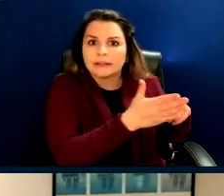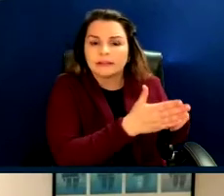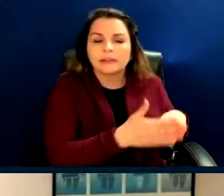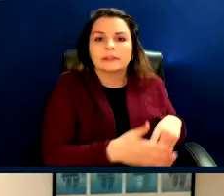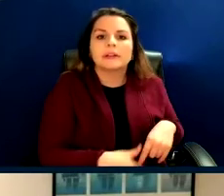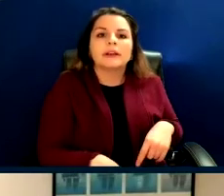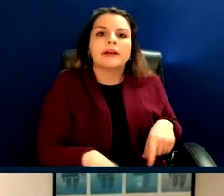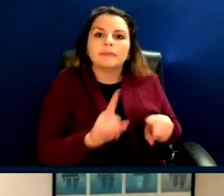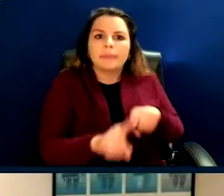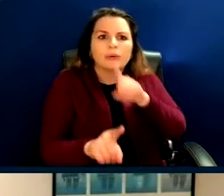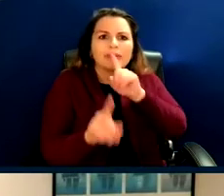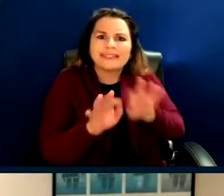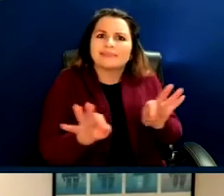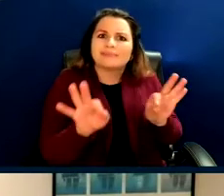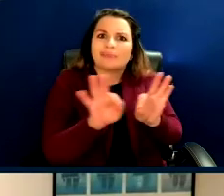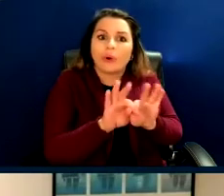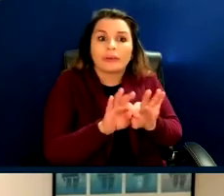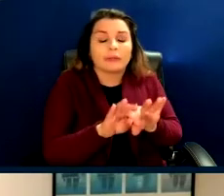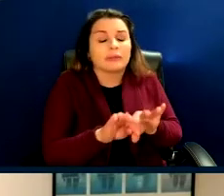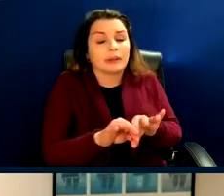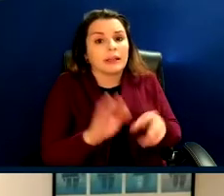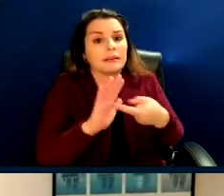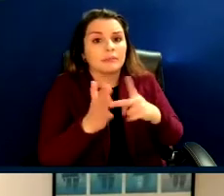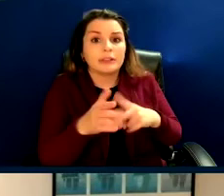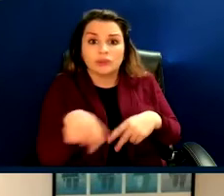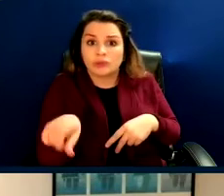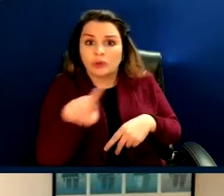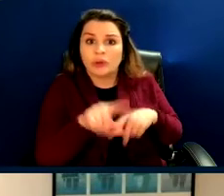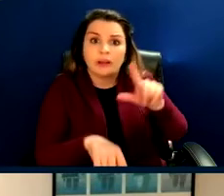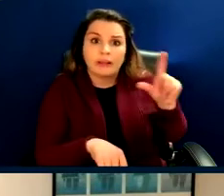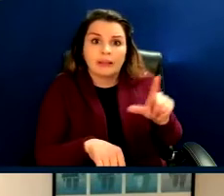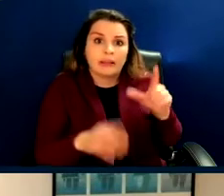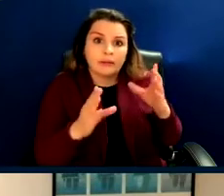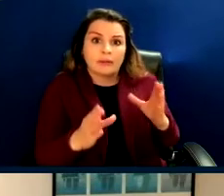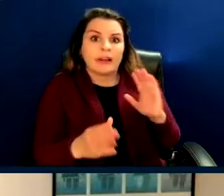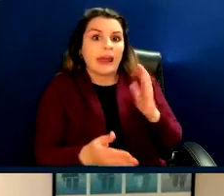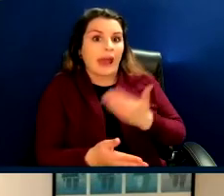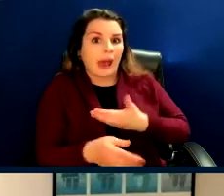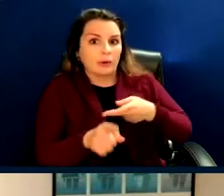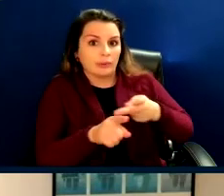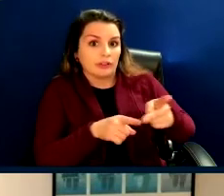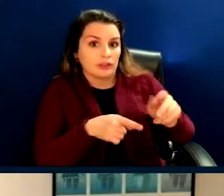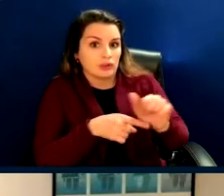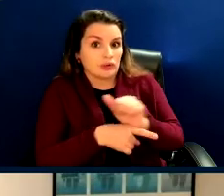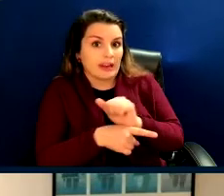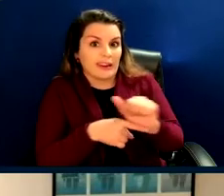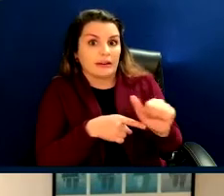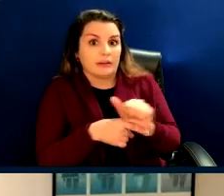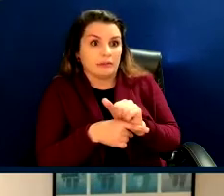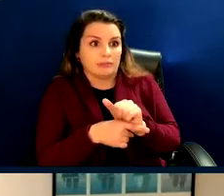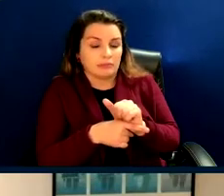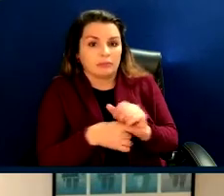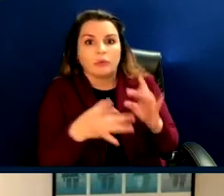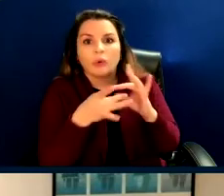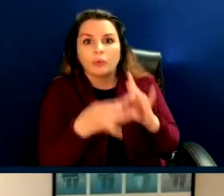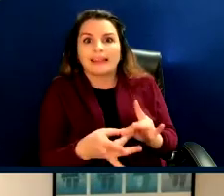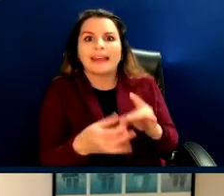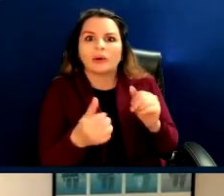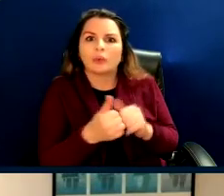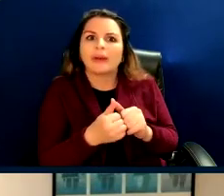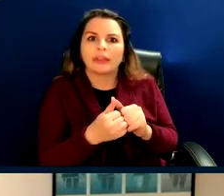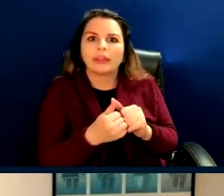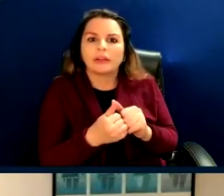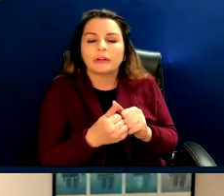certainly a place that where librarians, for me, I mean, our professional training is about the subjective